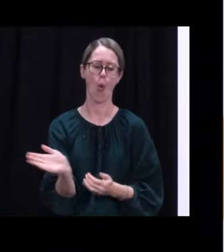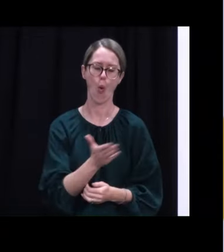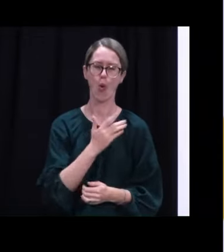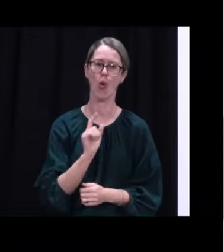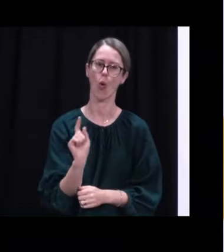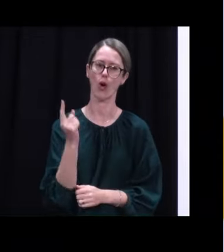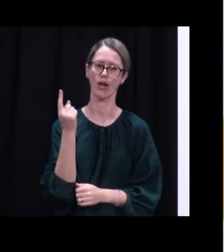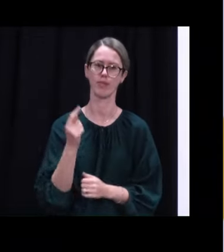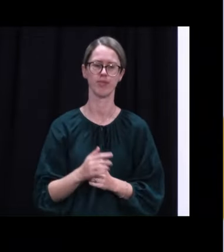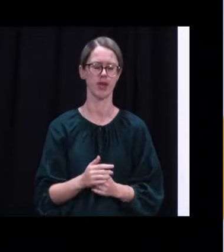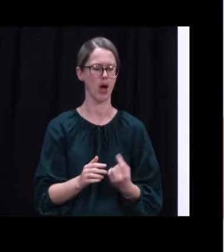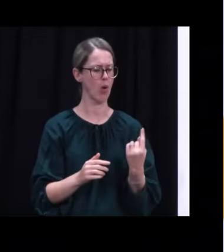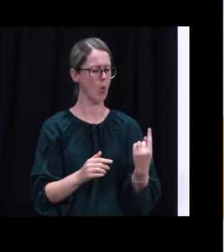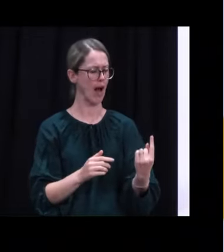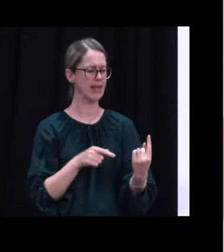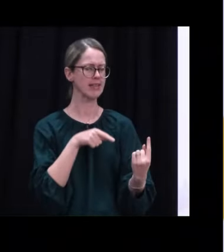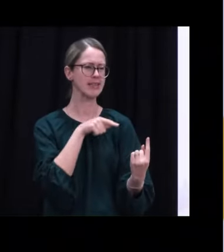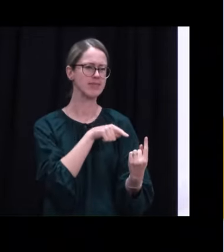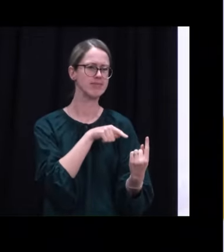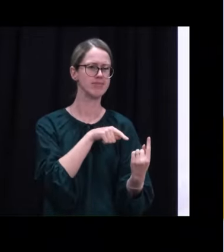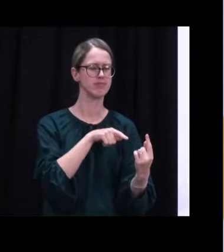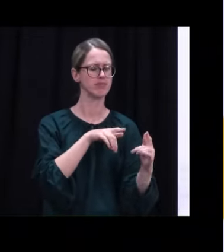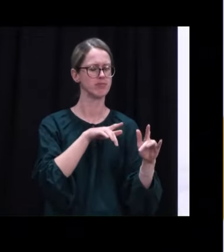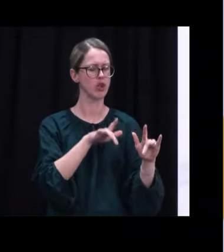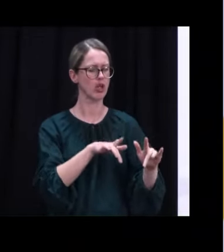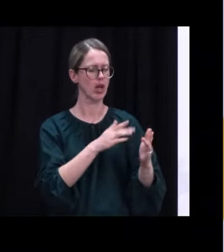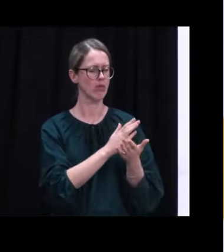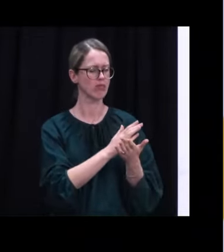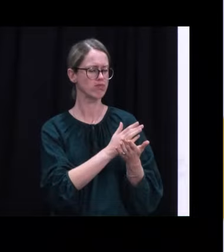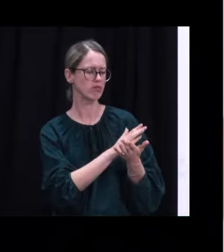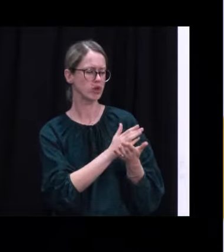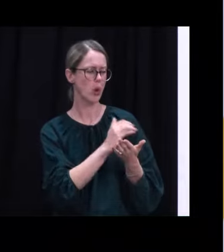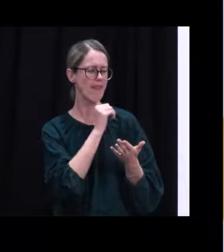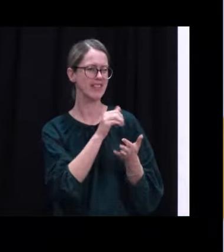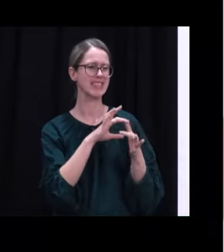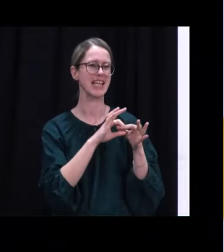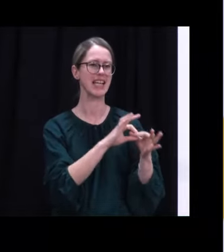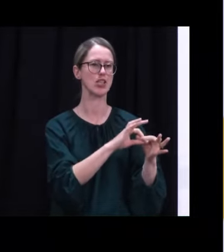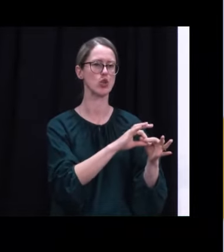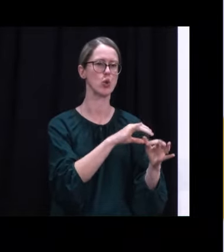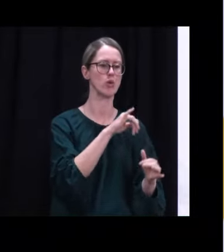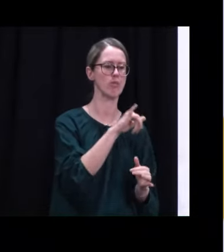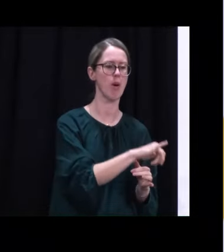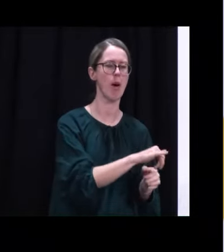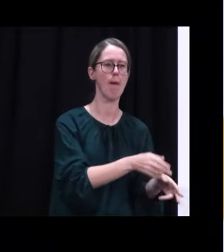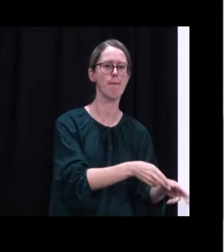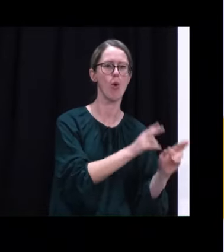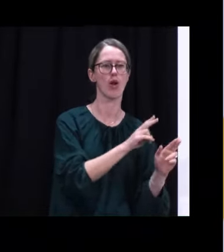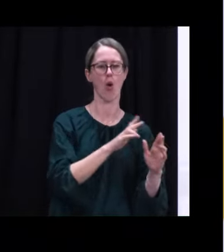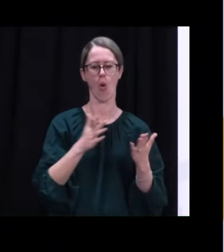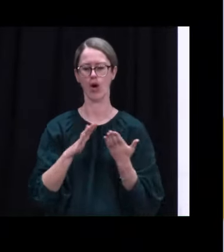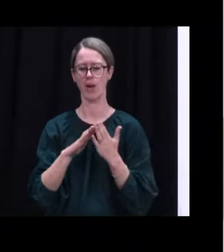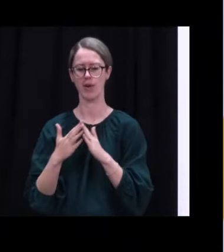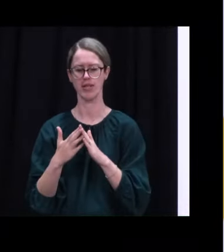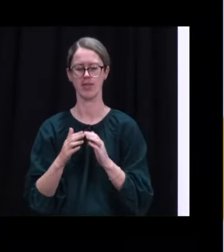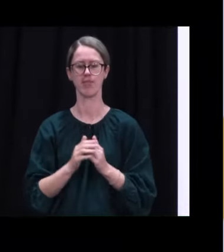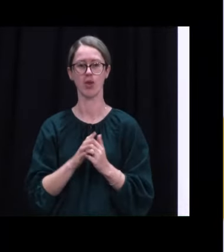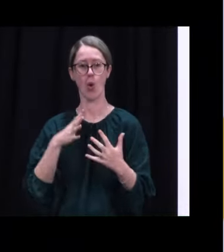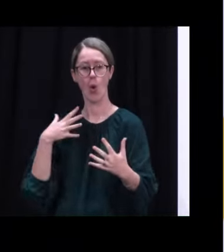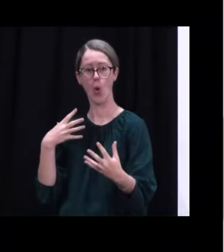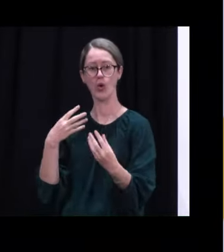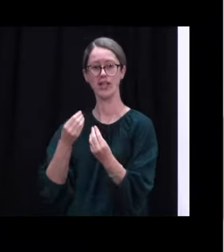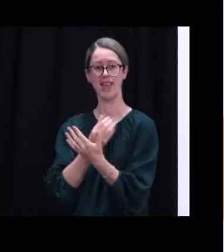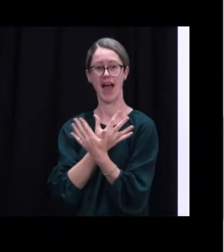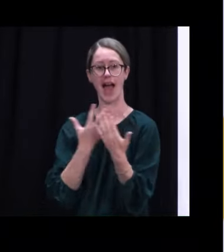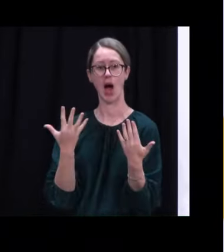There is one additional case which has yet to be determined whether it is a border or a community case. So the total number of cases